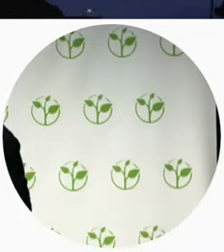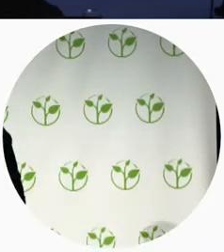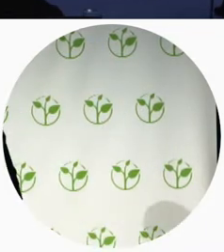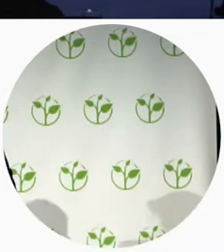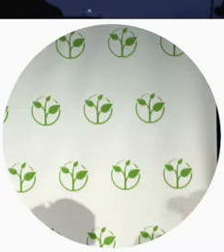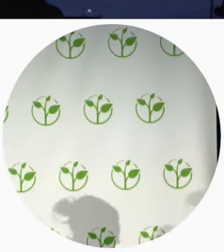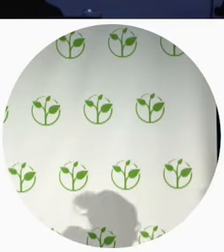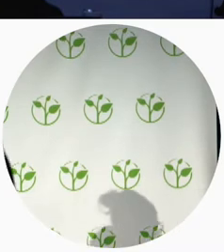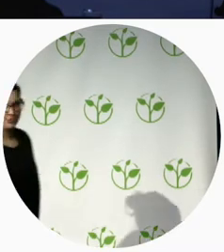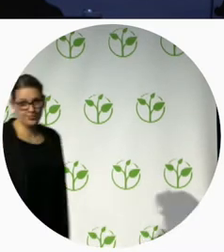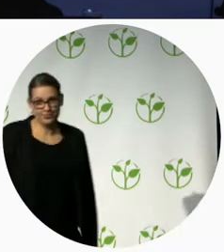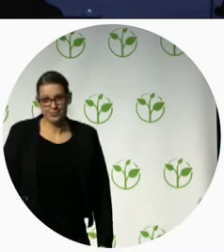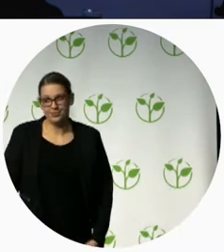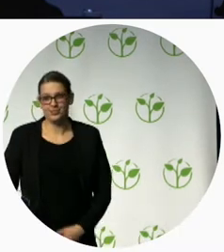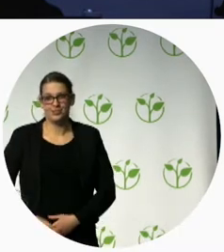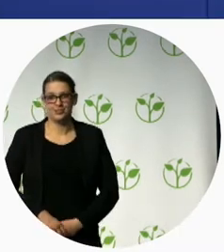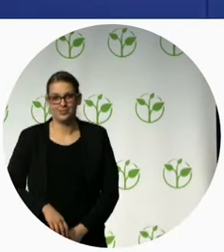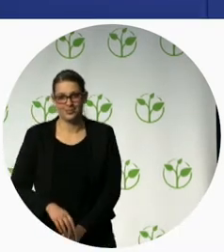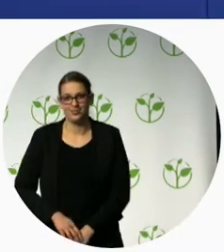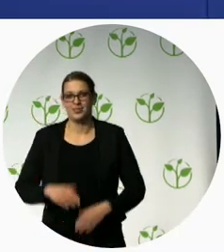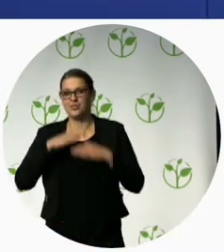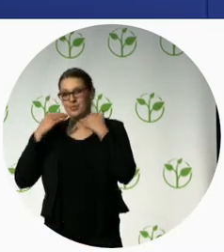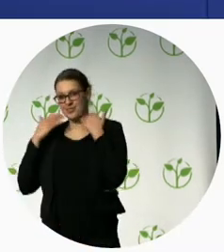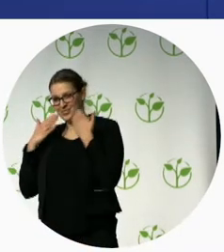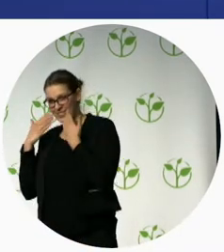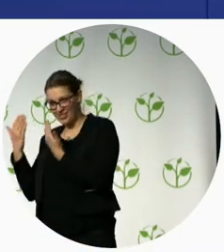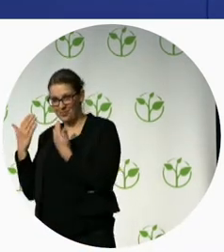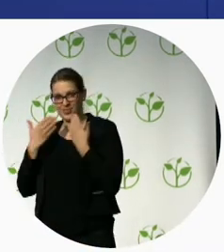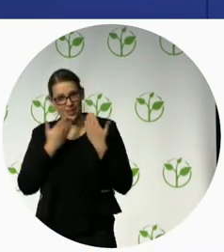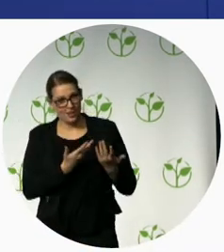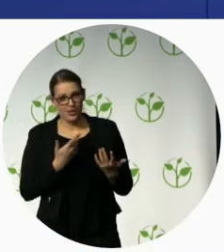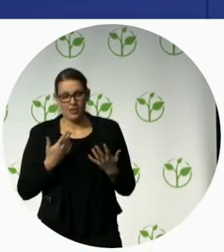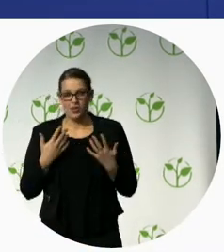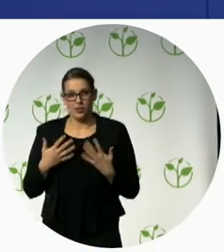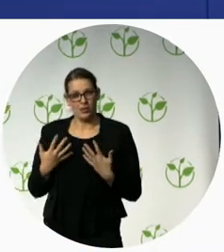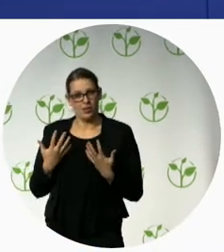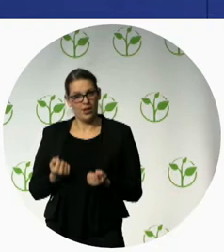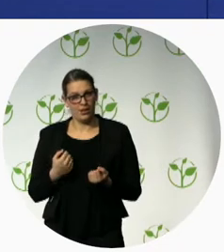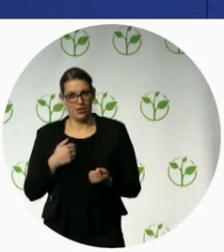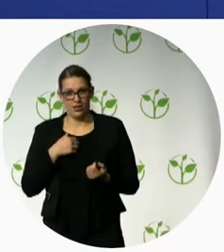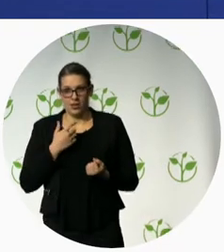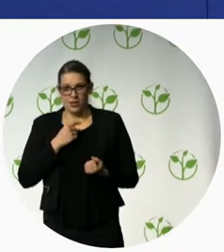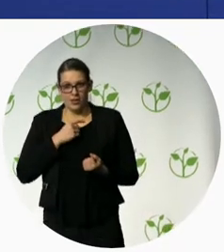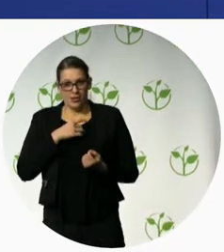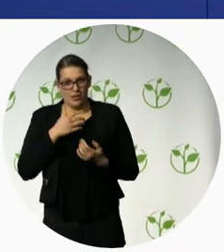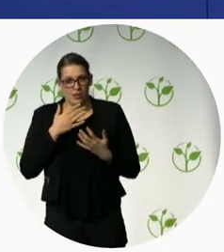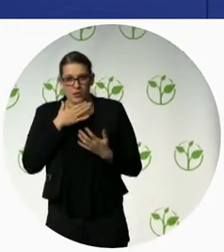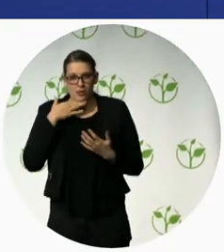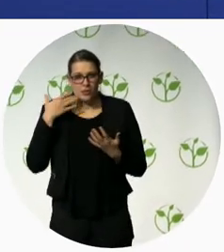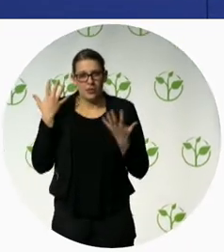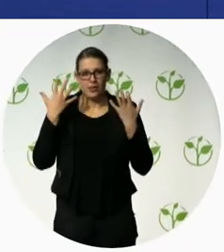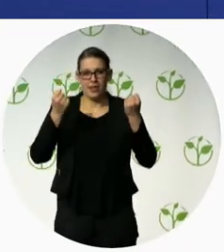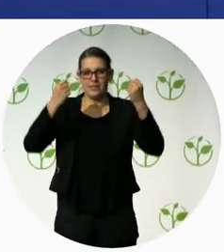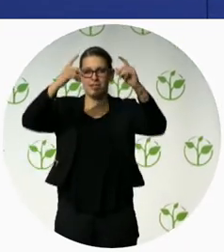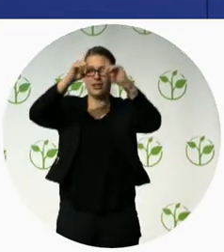Thank you very much I'm really struck by some of the commonalities of the themes that we've heard today it seems that you're all in